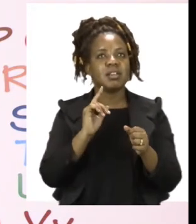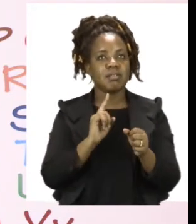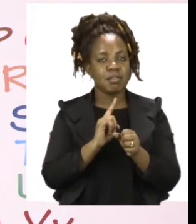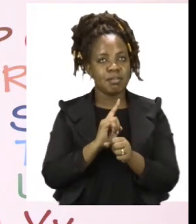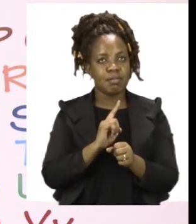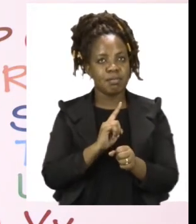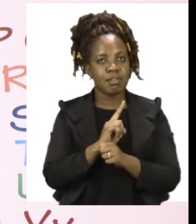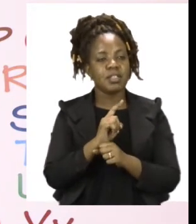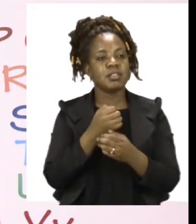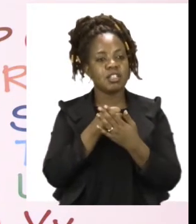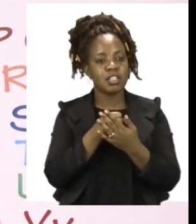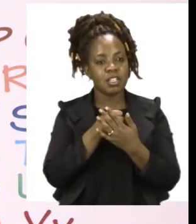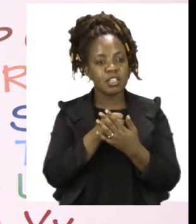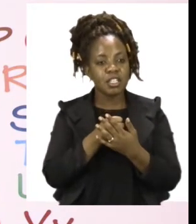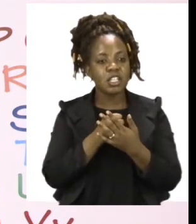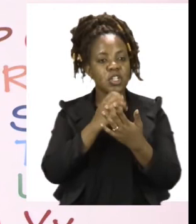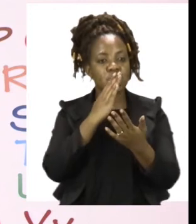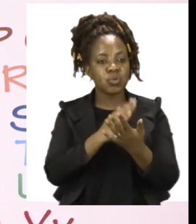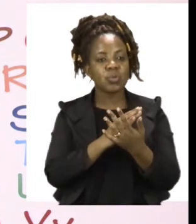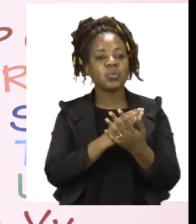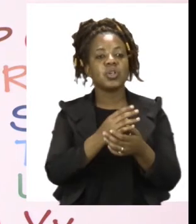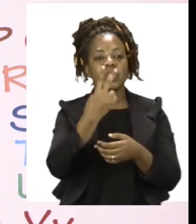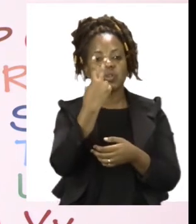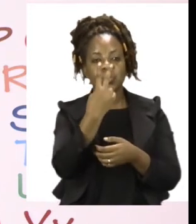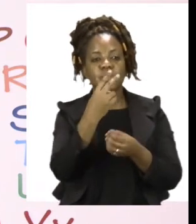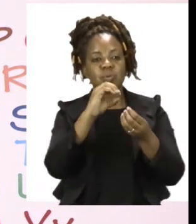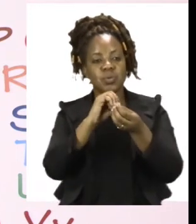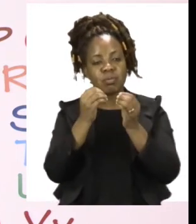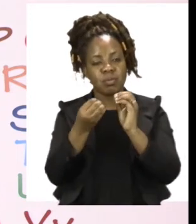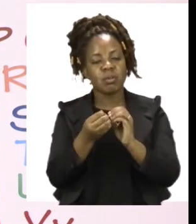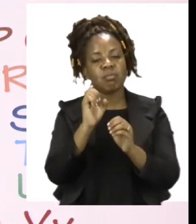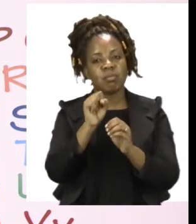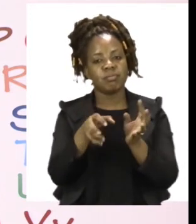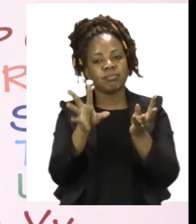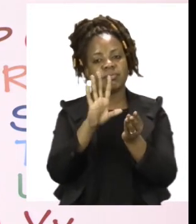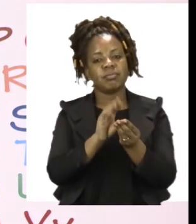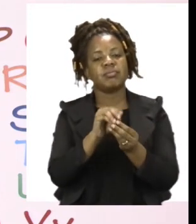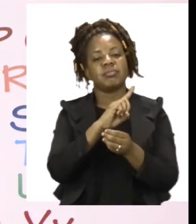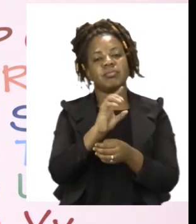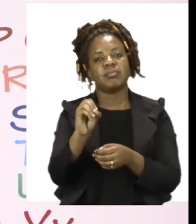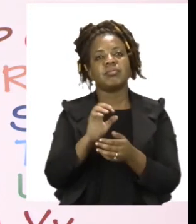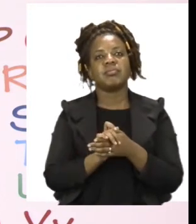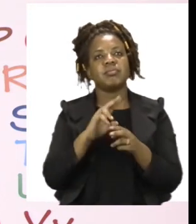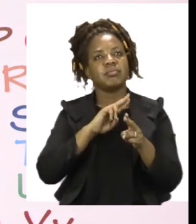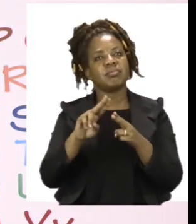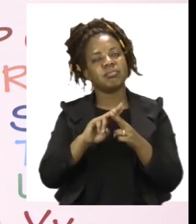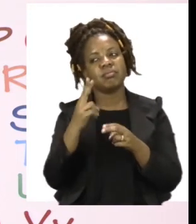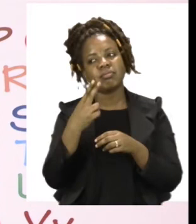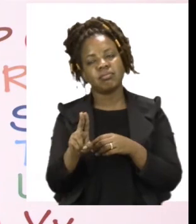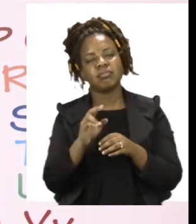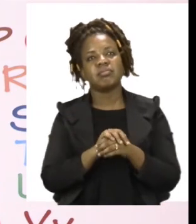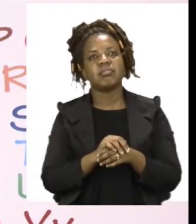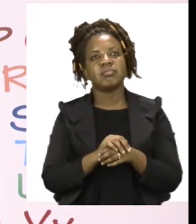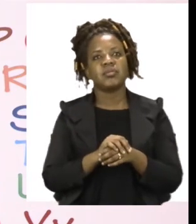try and figure out if the two numbers together come up to 10. So, take your time. Use your counters